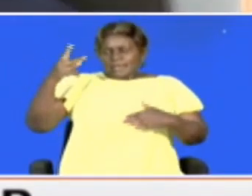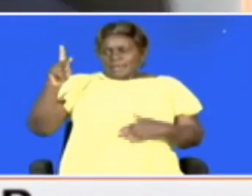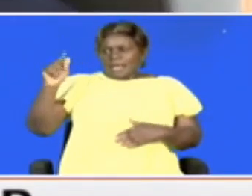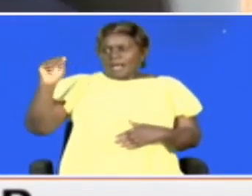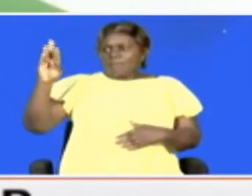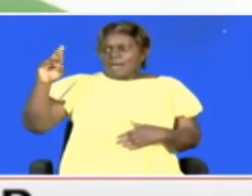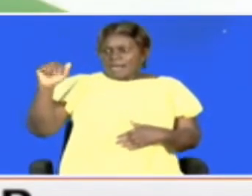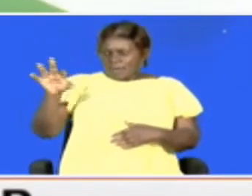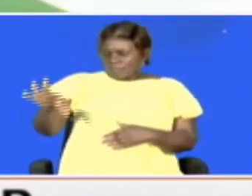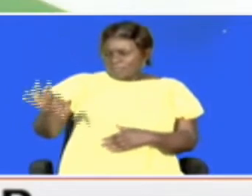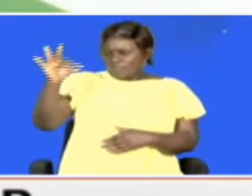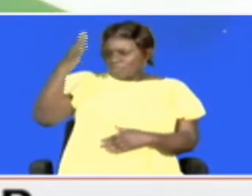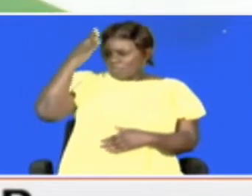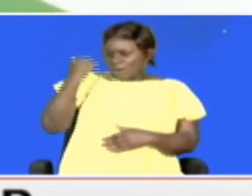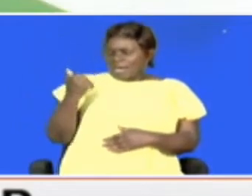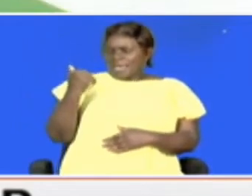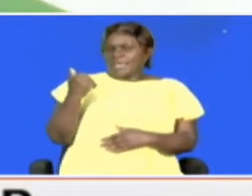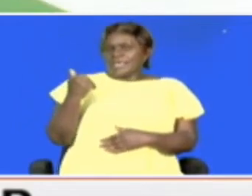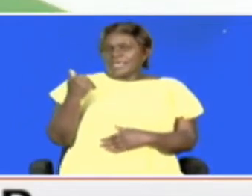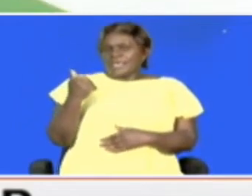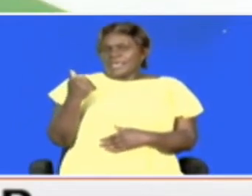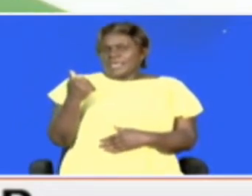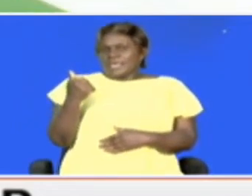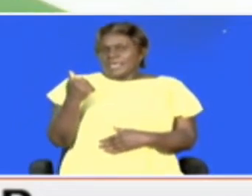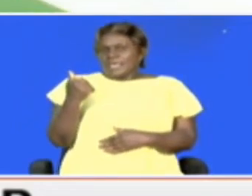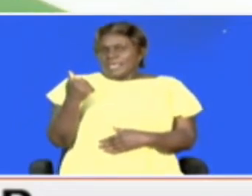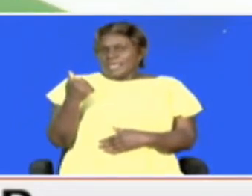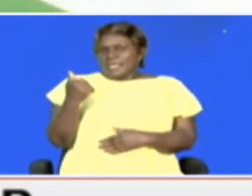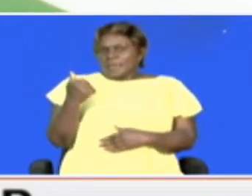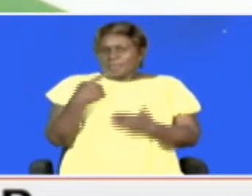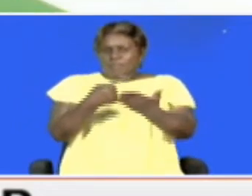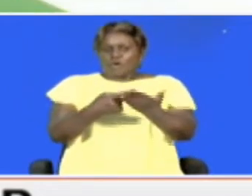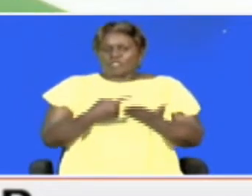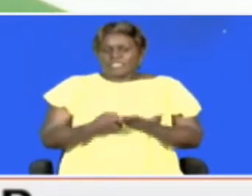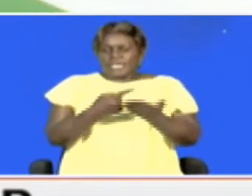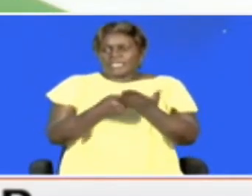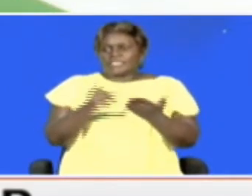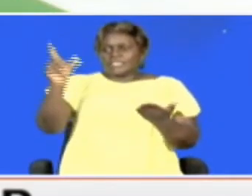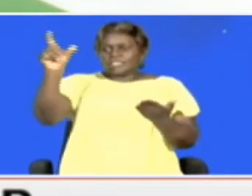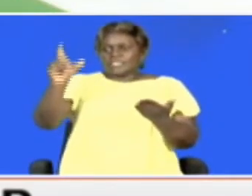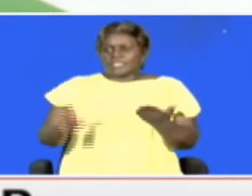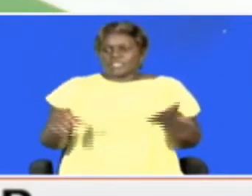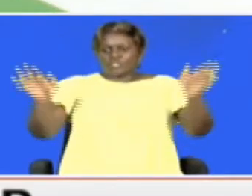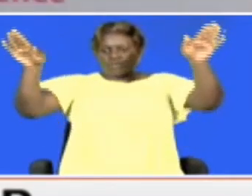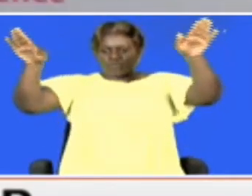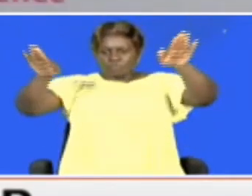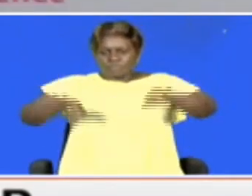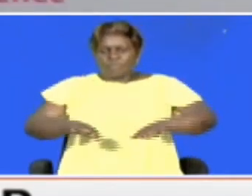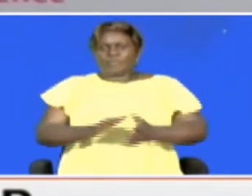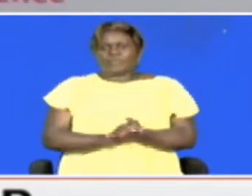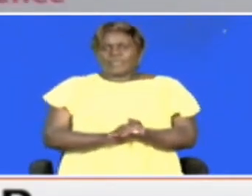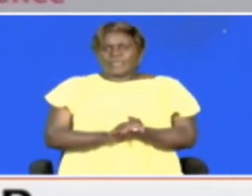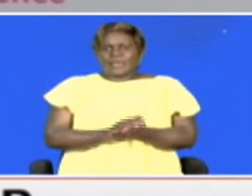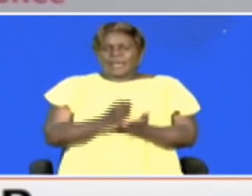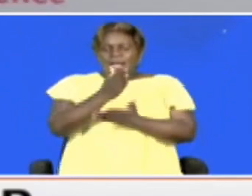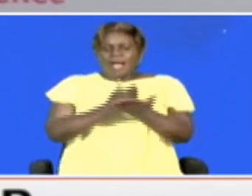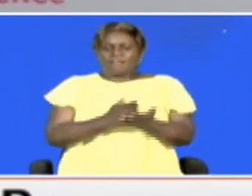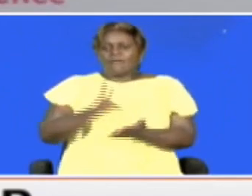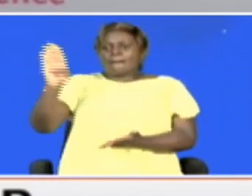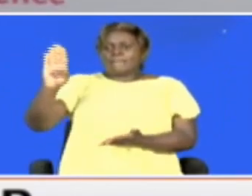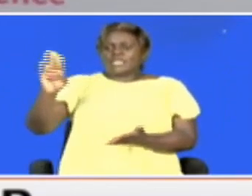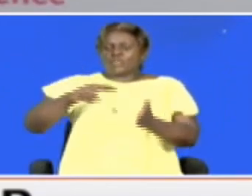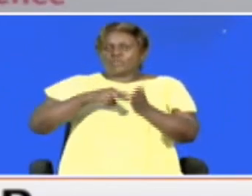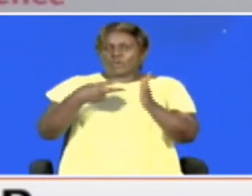was chosen to take care of this engaged project in the entire River Valley, former River Valley province. The over half a billion shillings